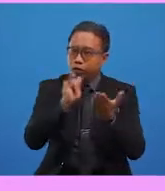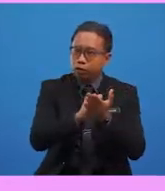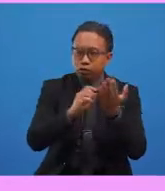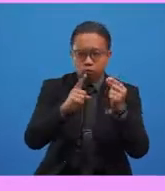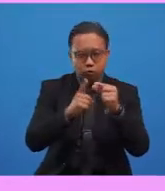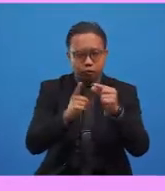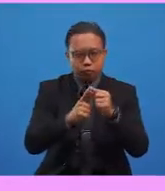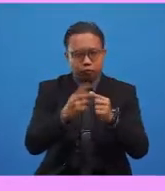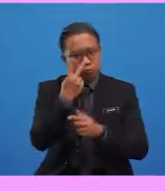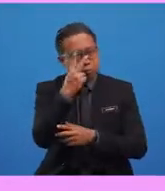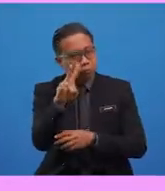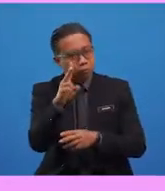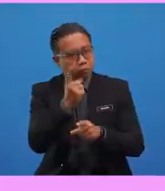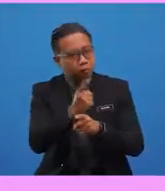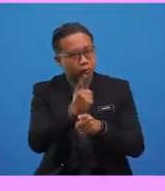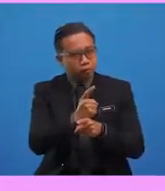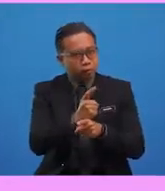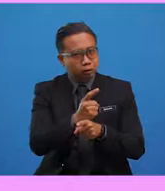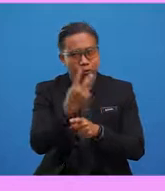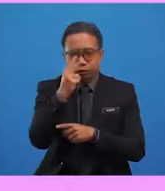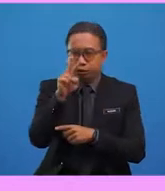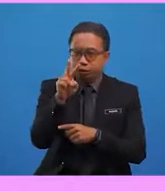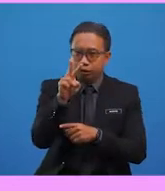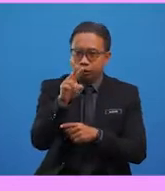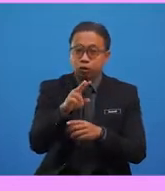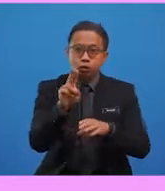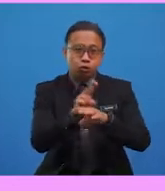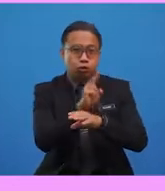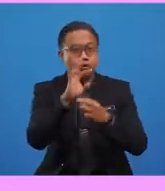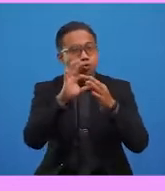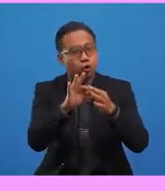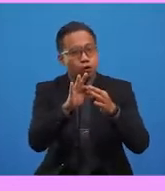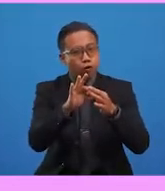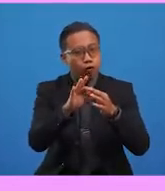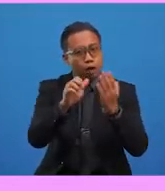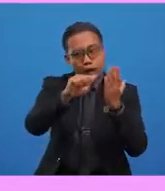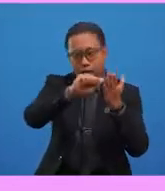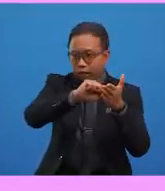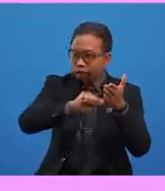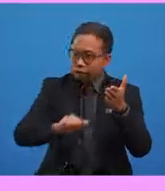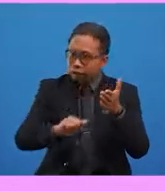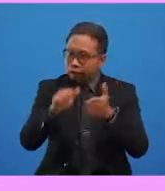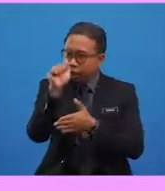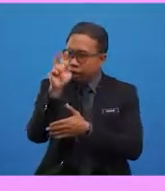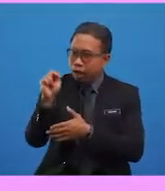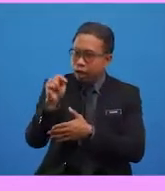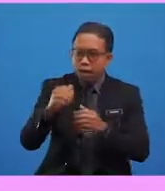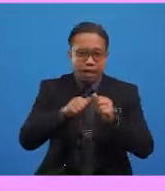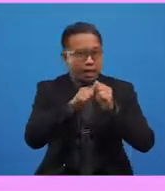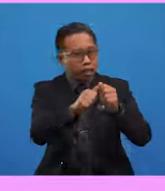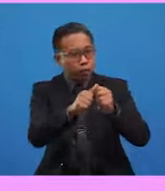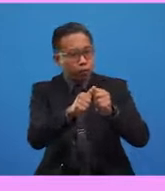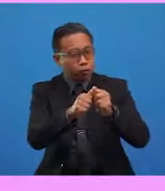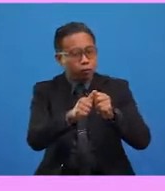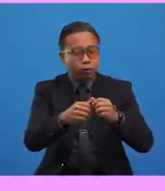If you look carefully, we will see that the use of the article A or N depends on